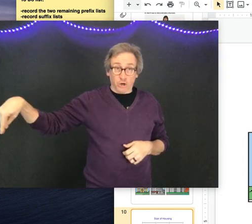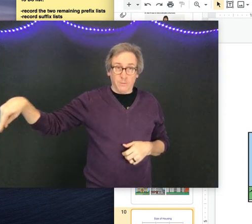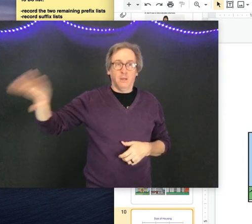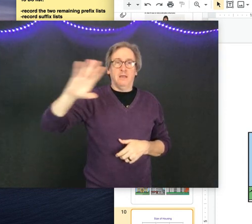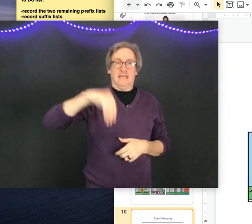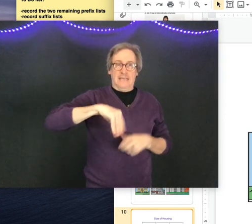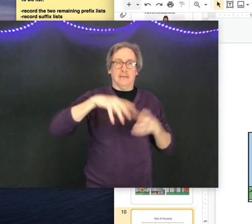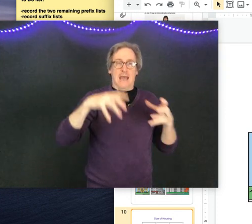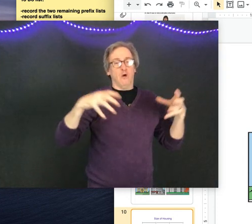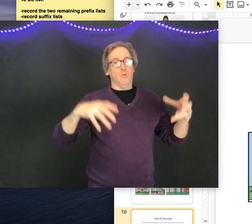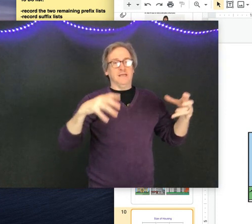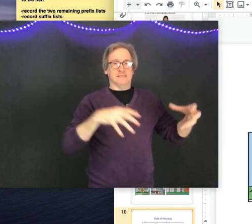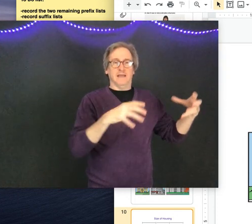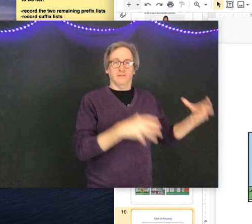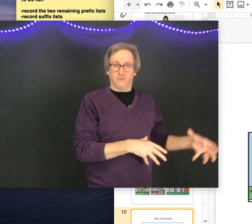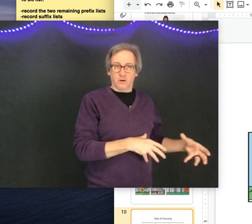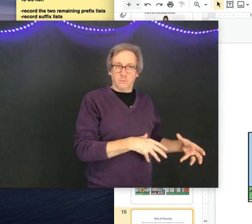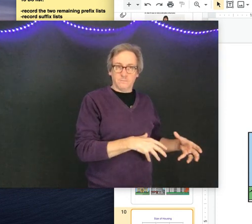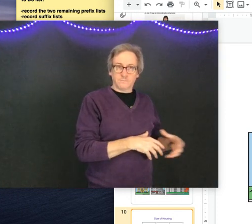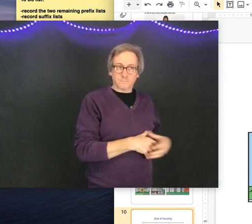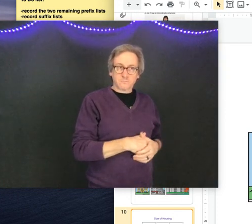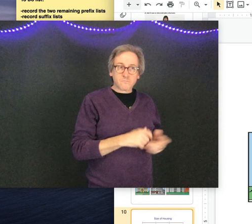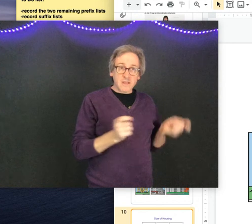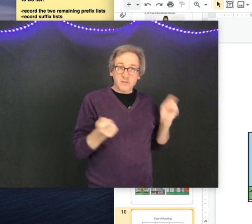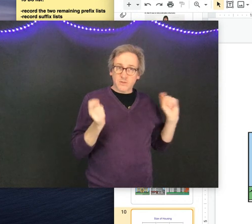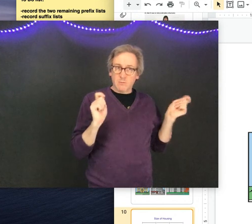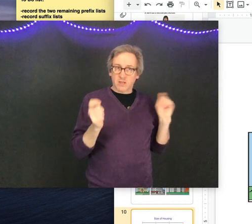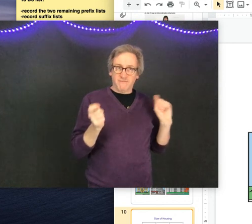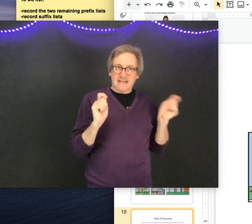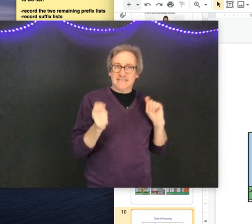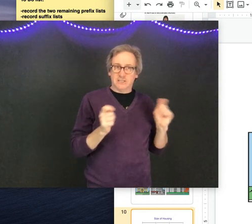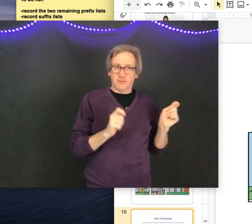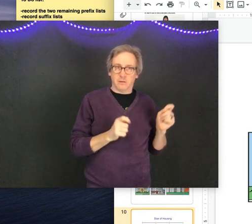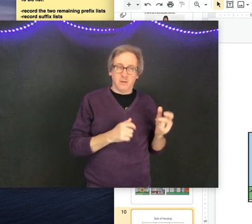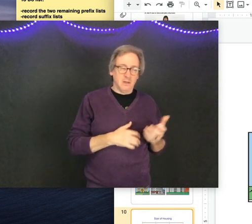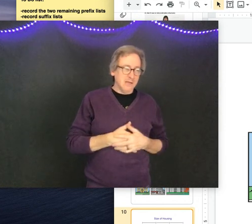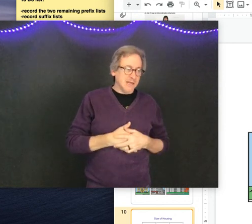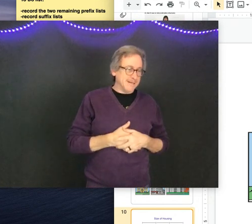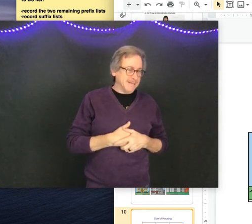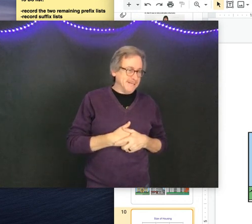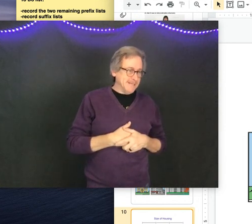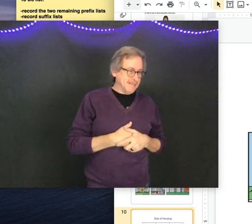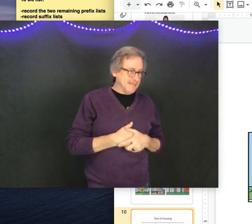adverb in how we sign the verb. So they will affect each other.